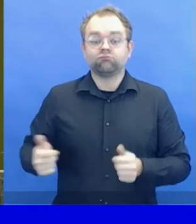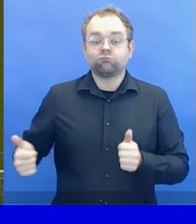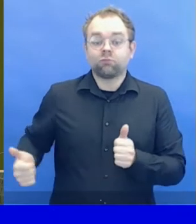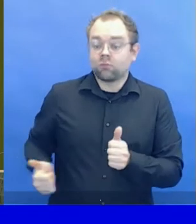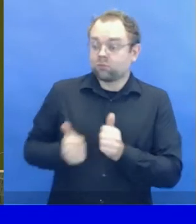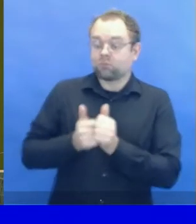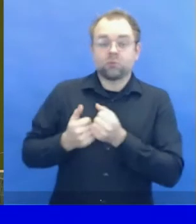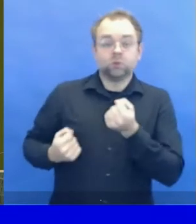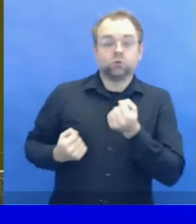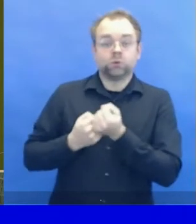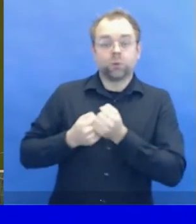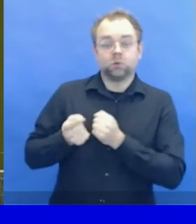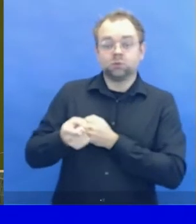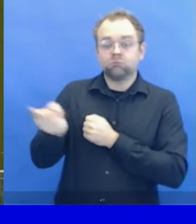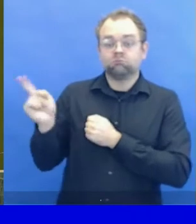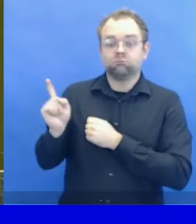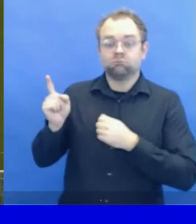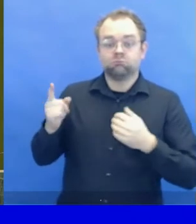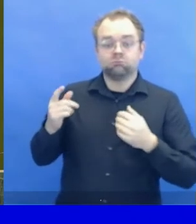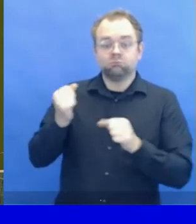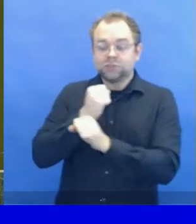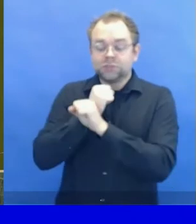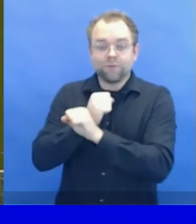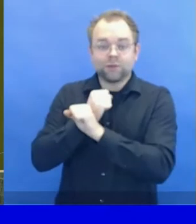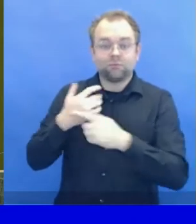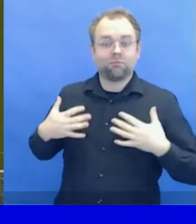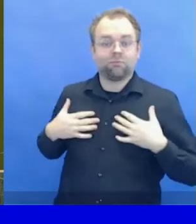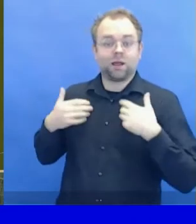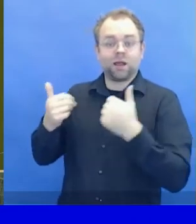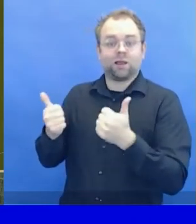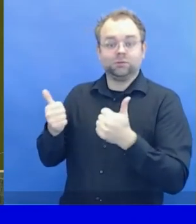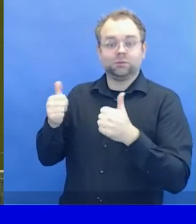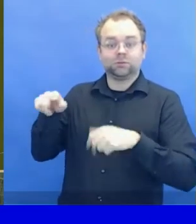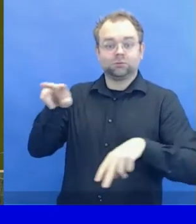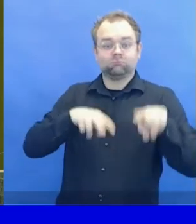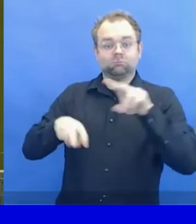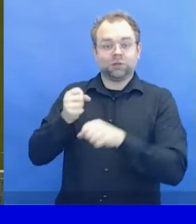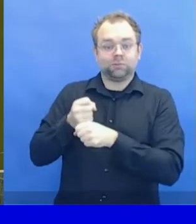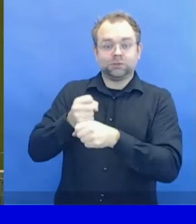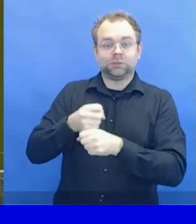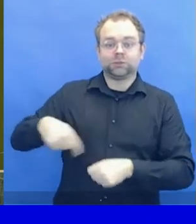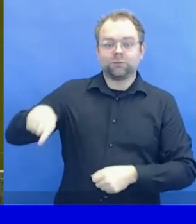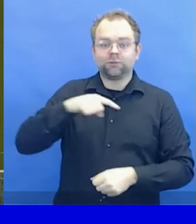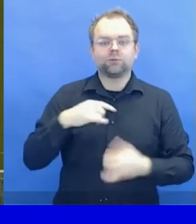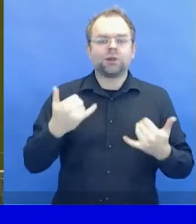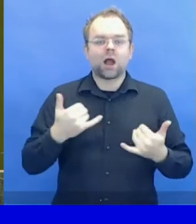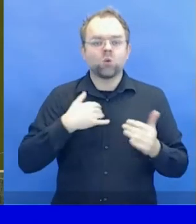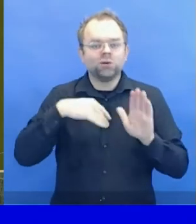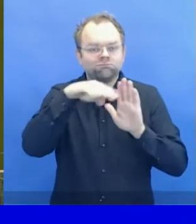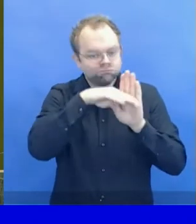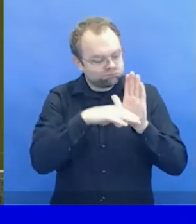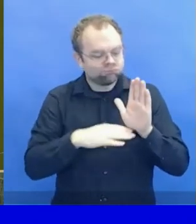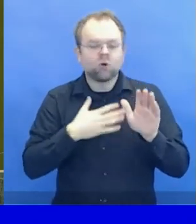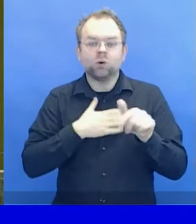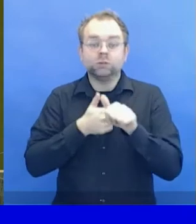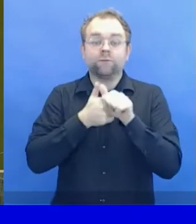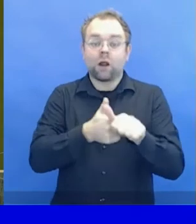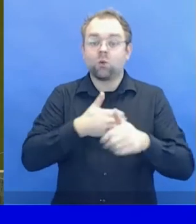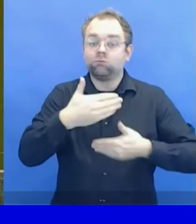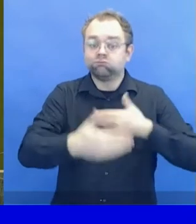strictly observed, I will have no choice but to draw the attention of delegates to these guidelines